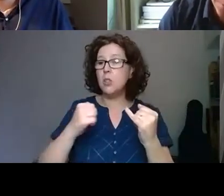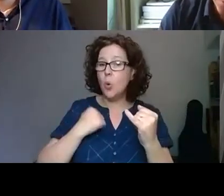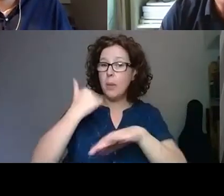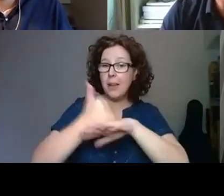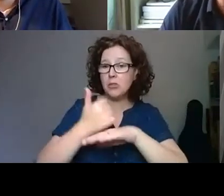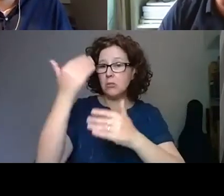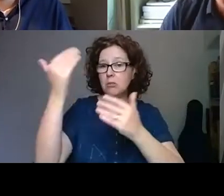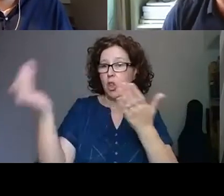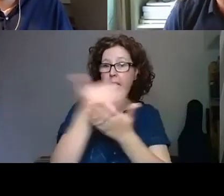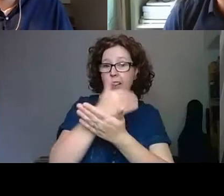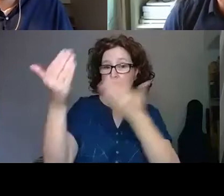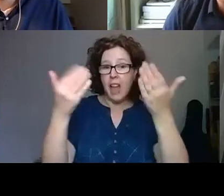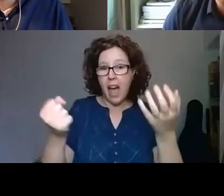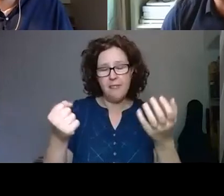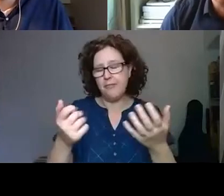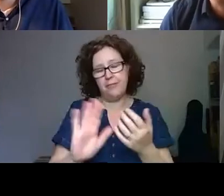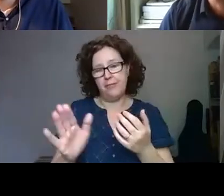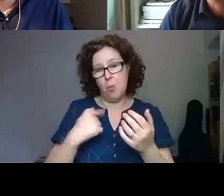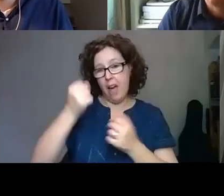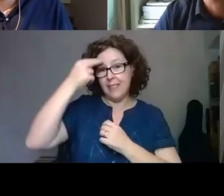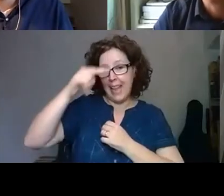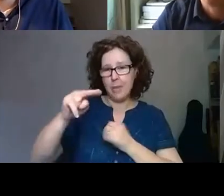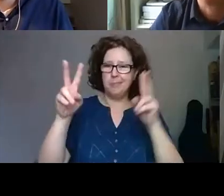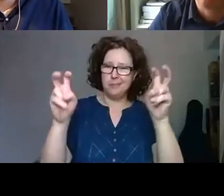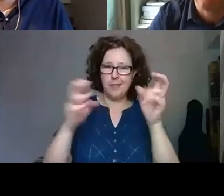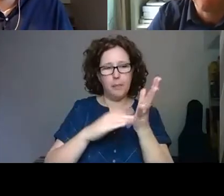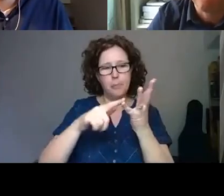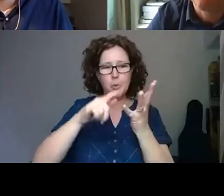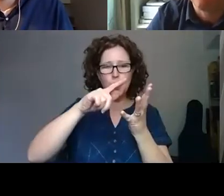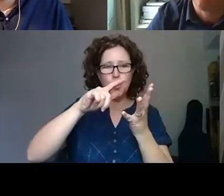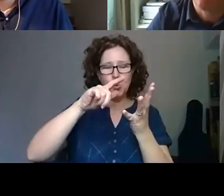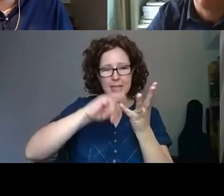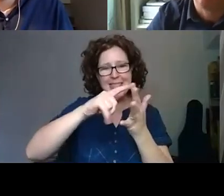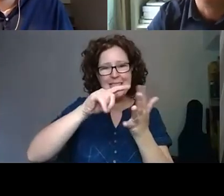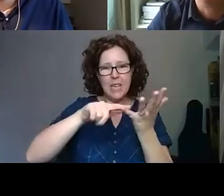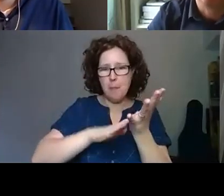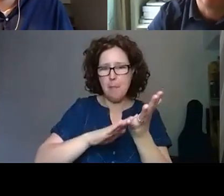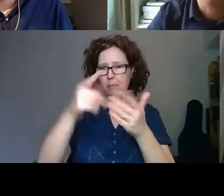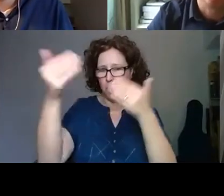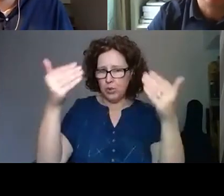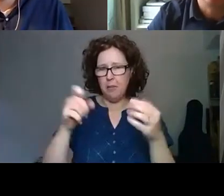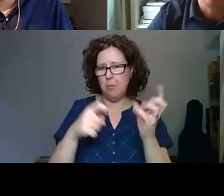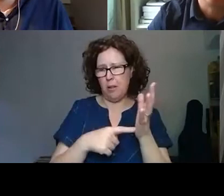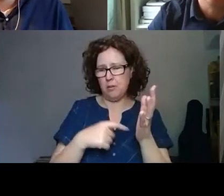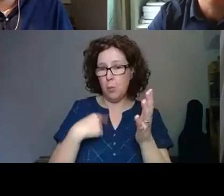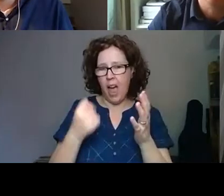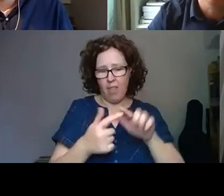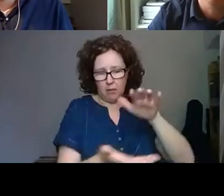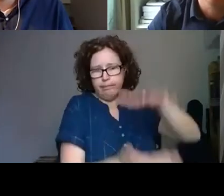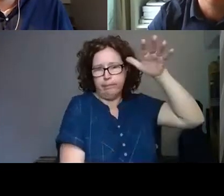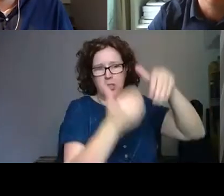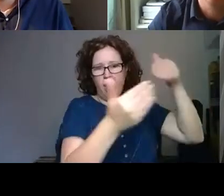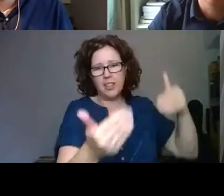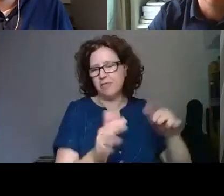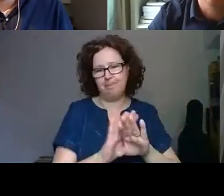name of a museum, but we don't center our programs around collection, but by closely collaborating with